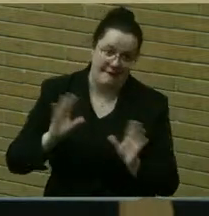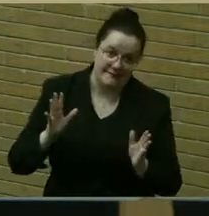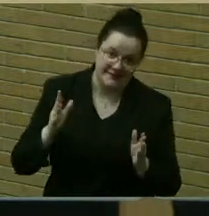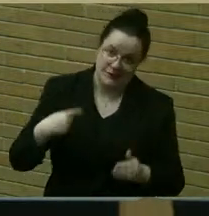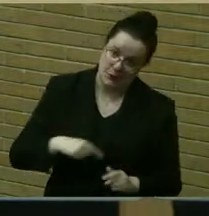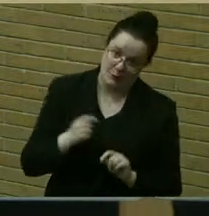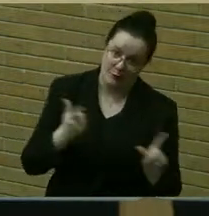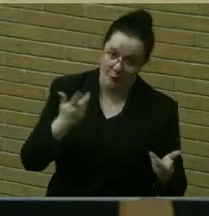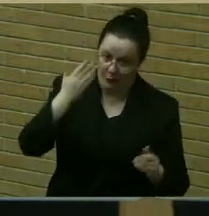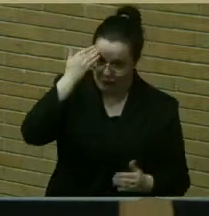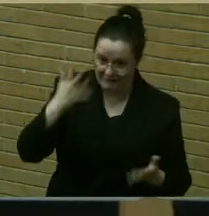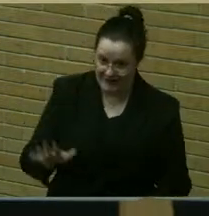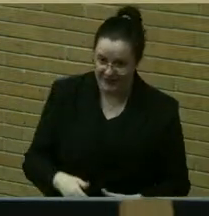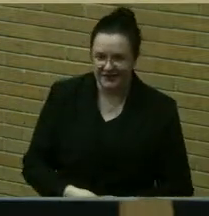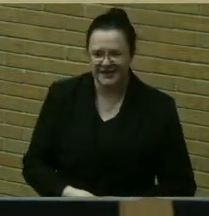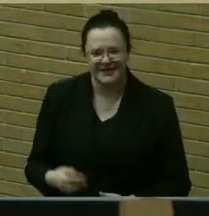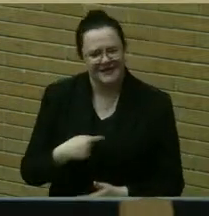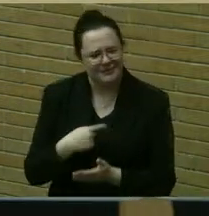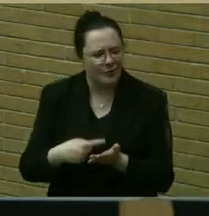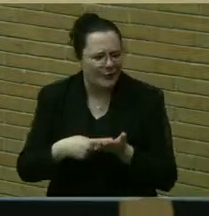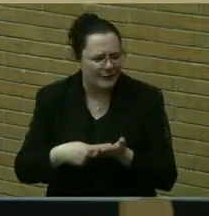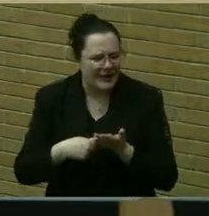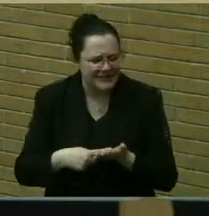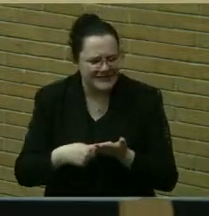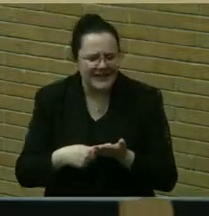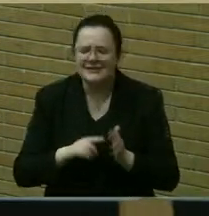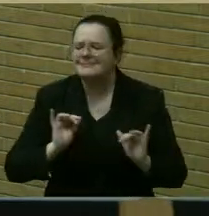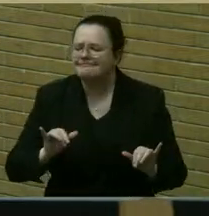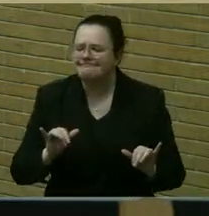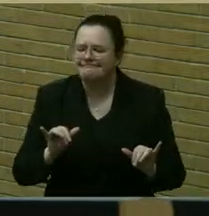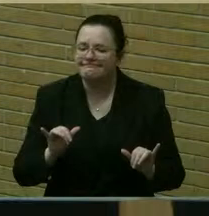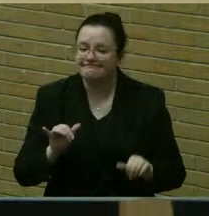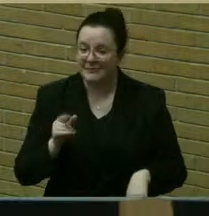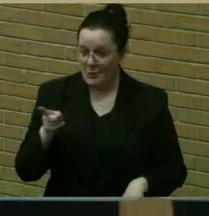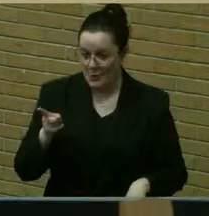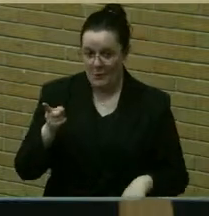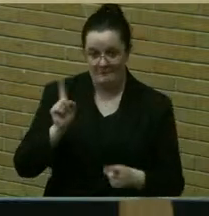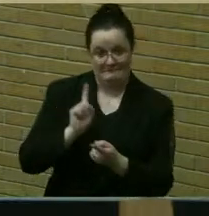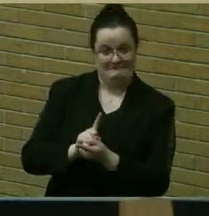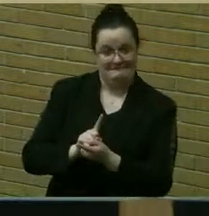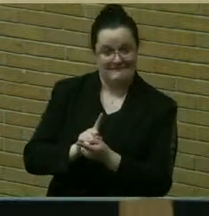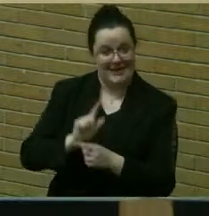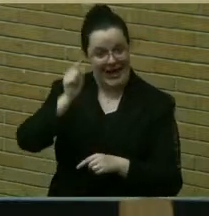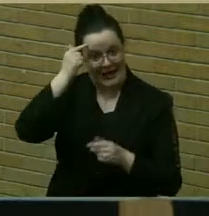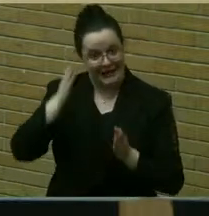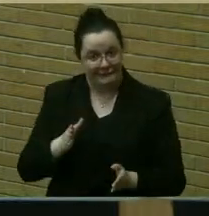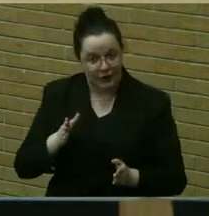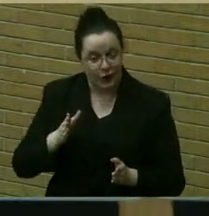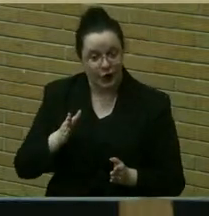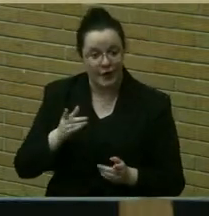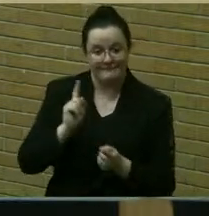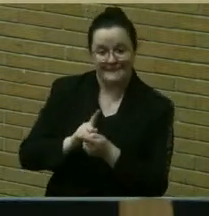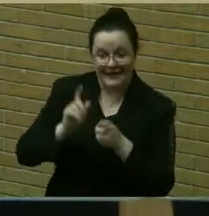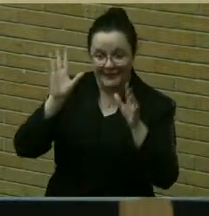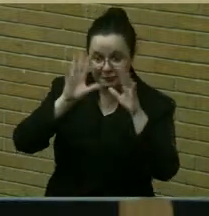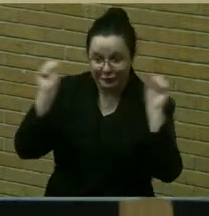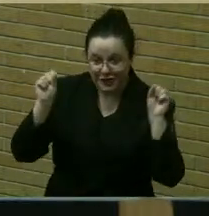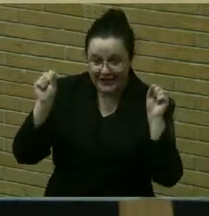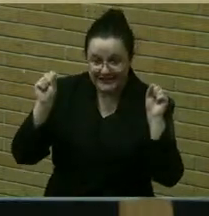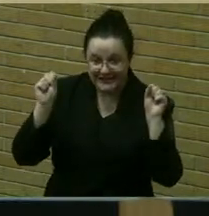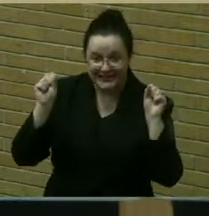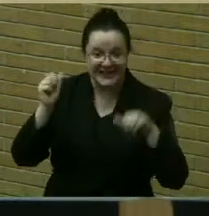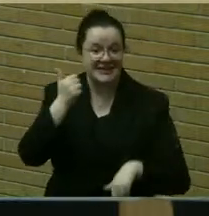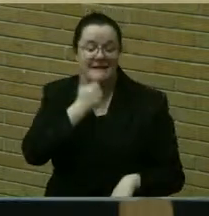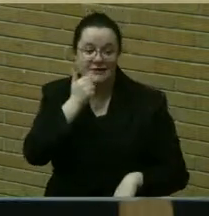how, you know, you're probably not going to see the governor or the president when you go grocery shopping. You might